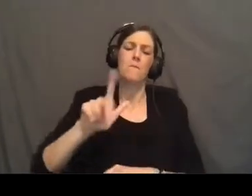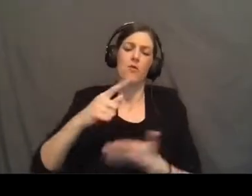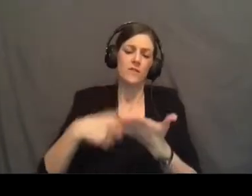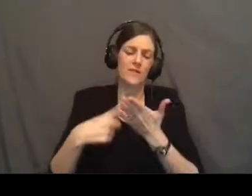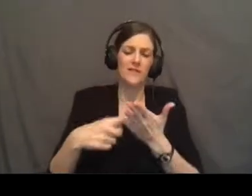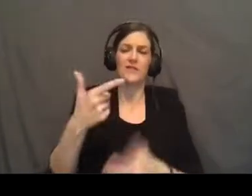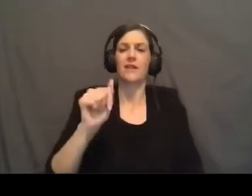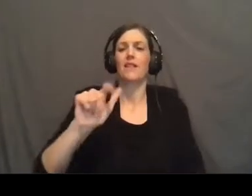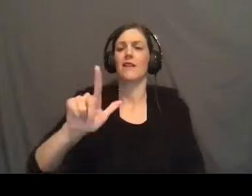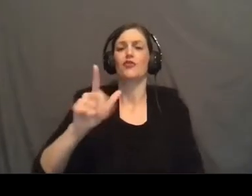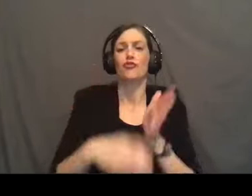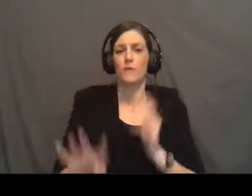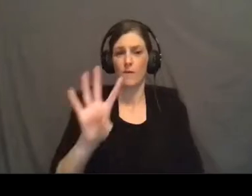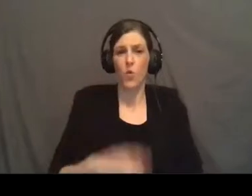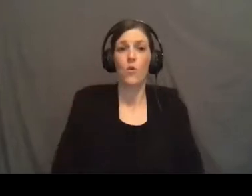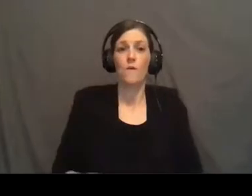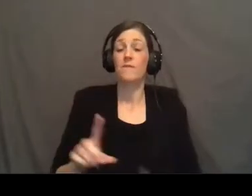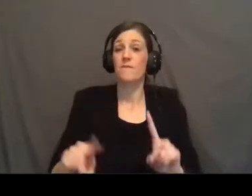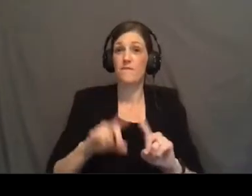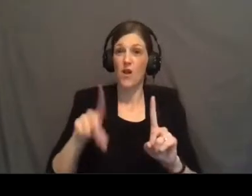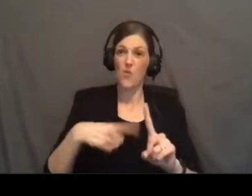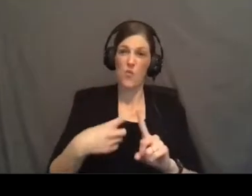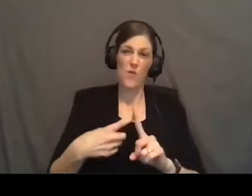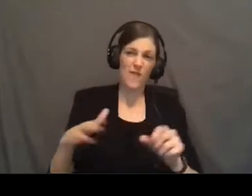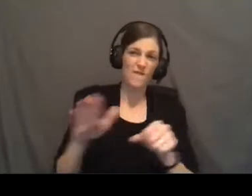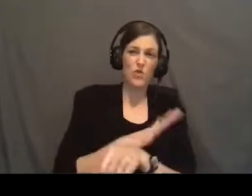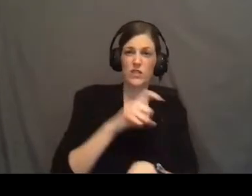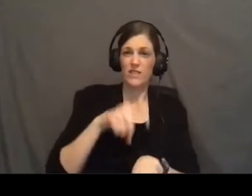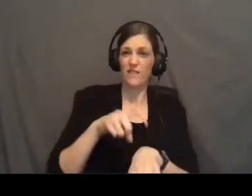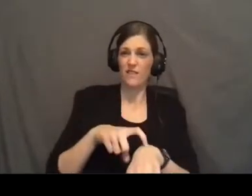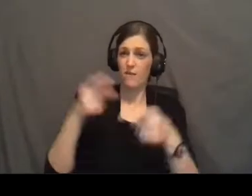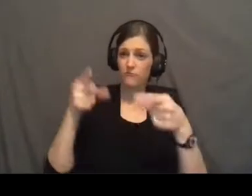4. But when the fullness of time had come,